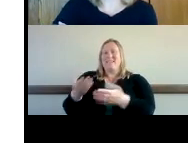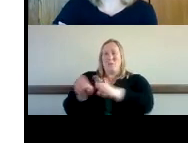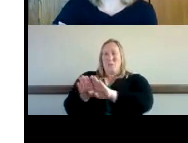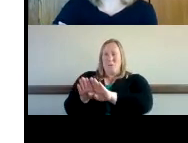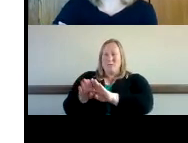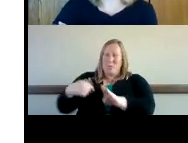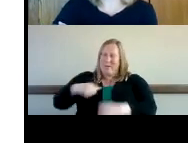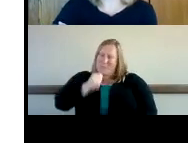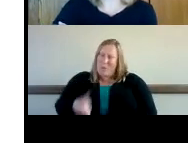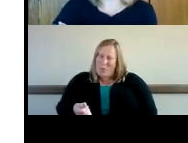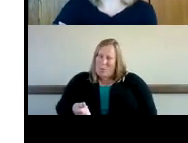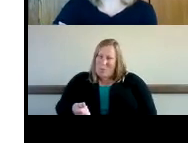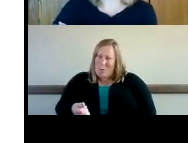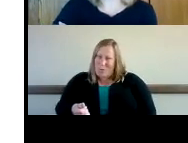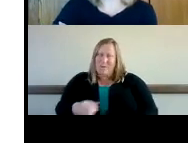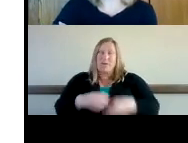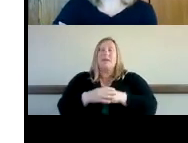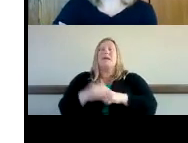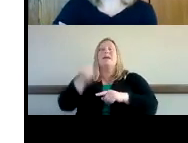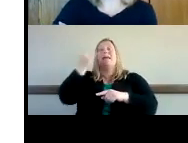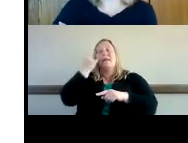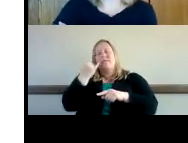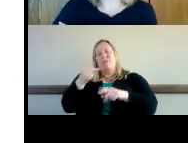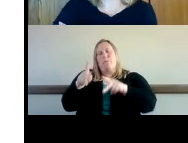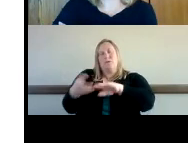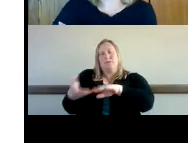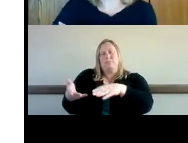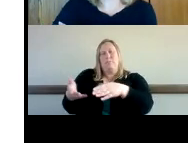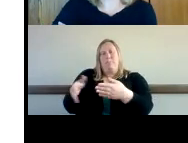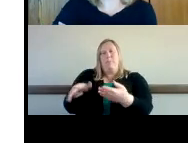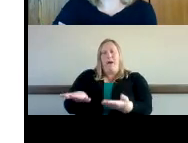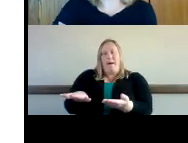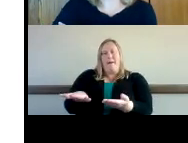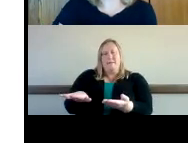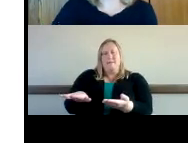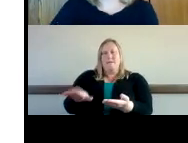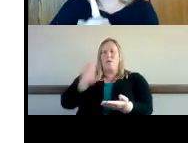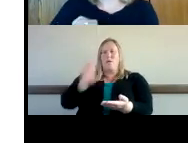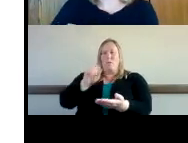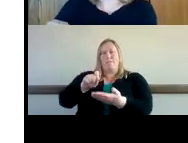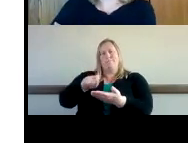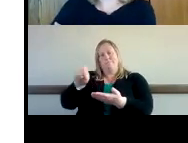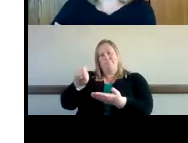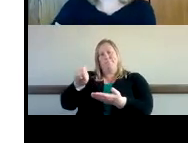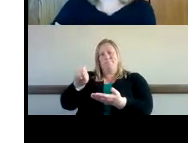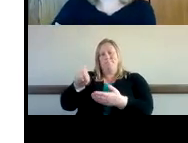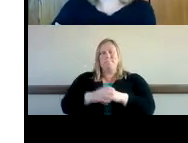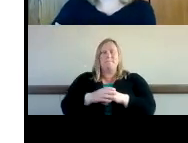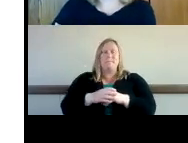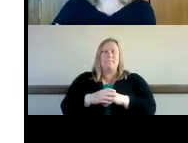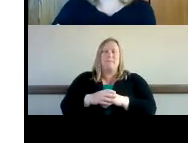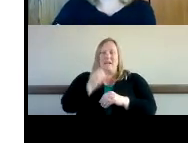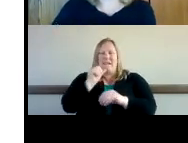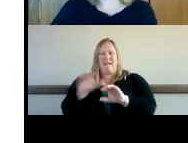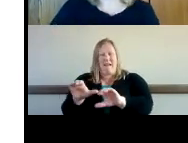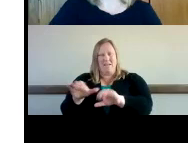when we've had consumers pass away then we do mark them inactive so now we have some real life examples